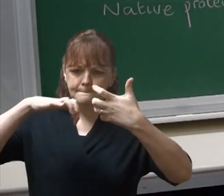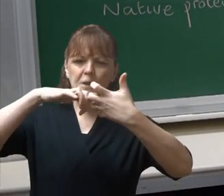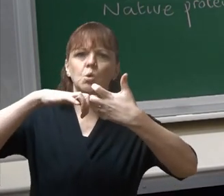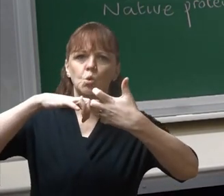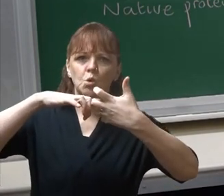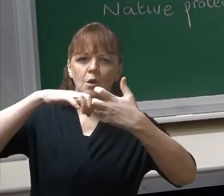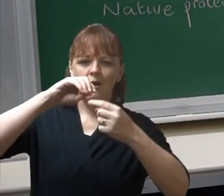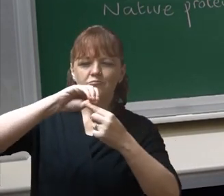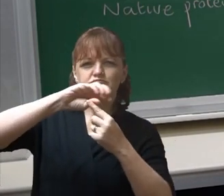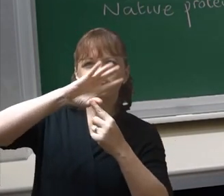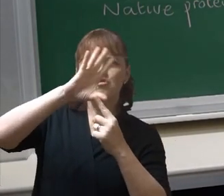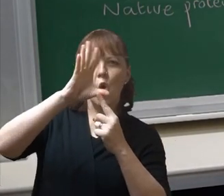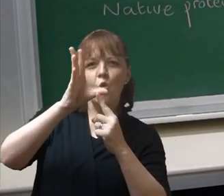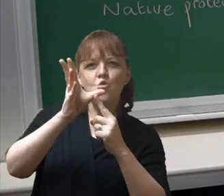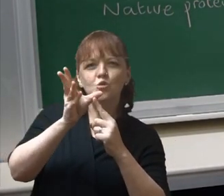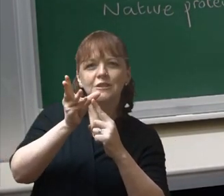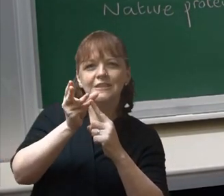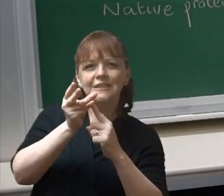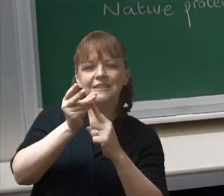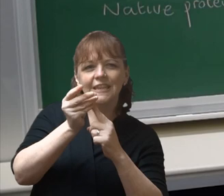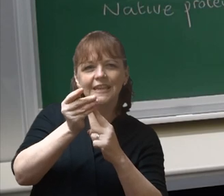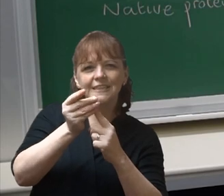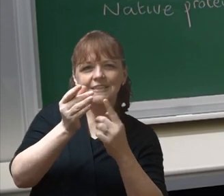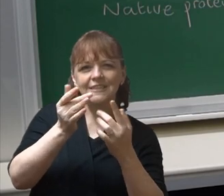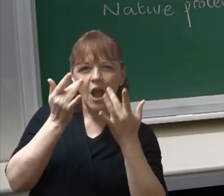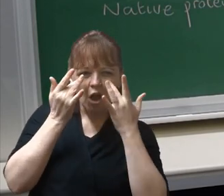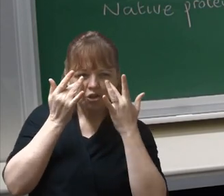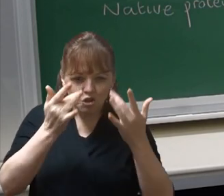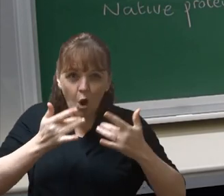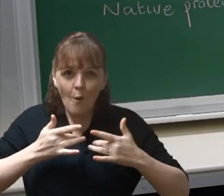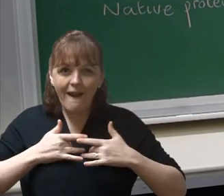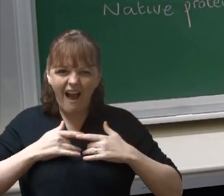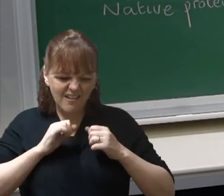Are giving their secrets Away